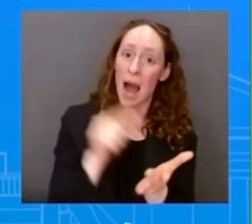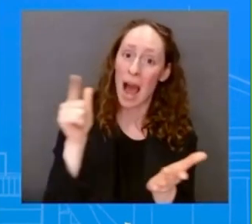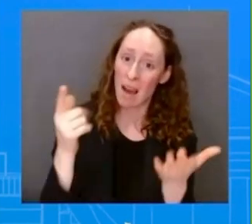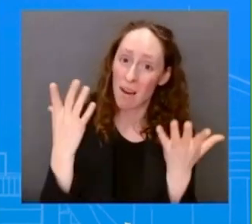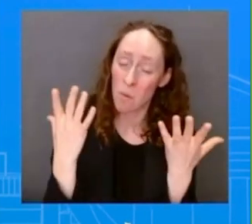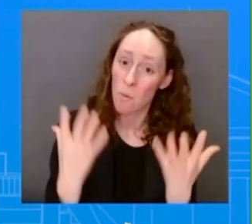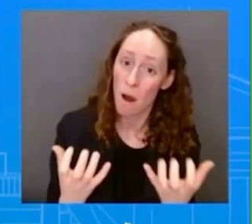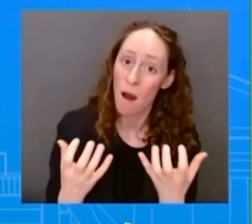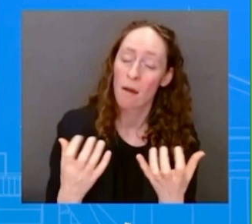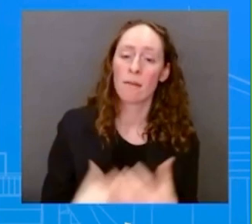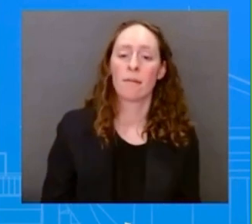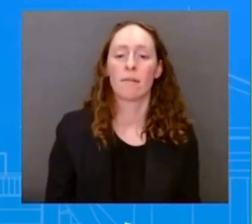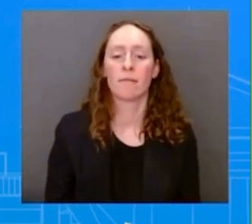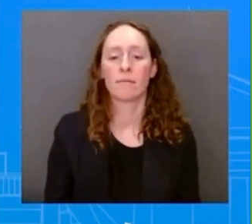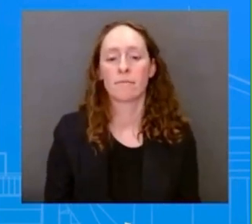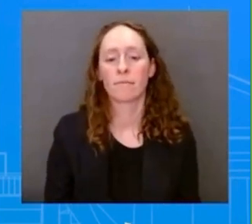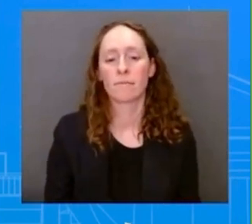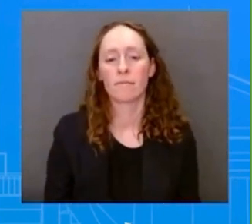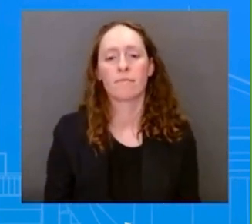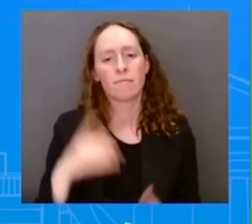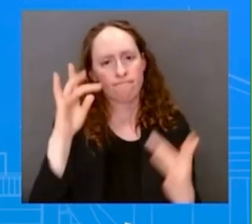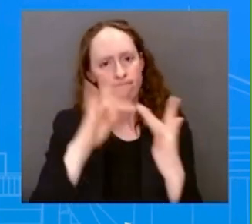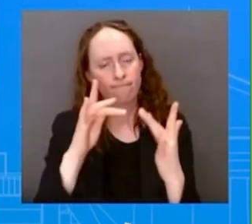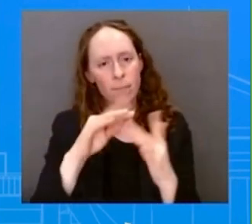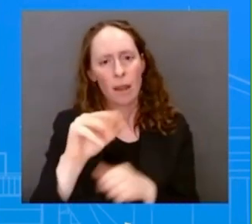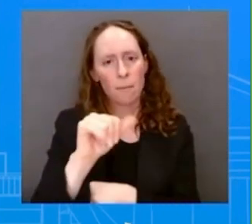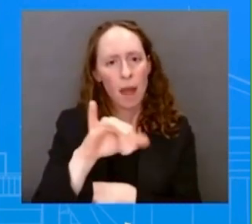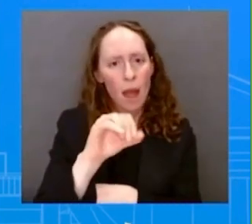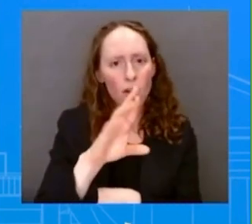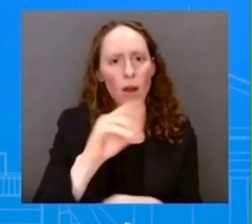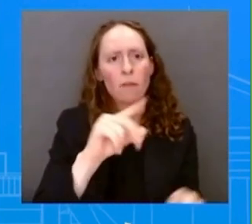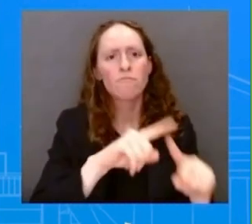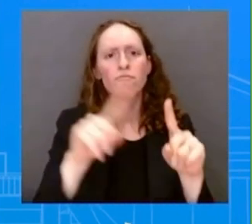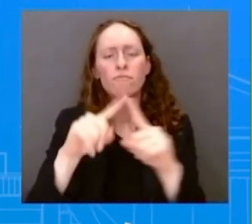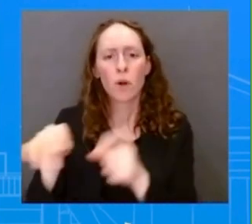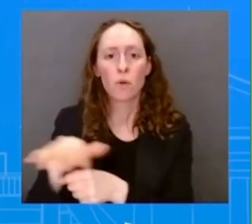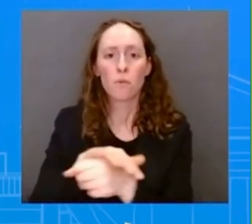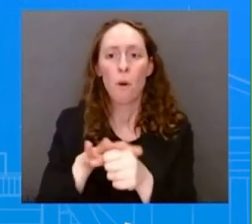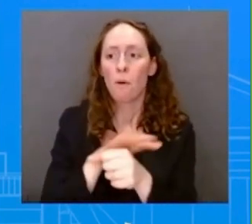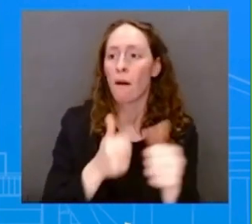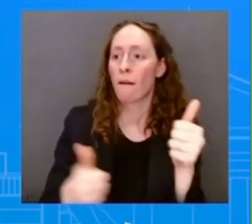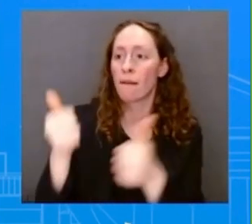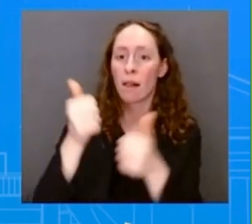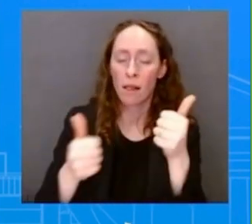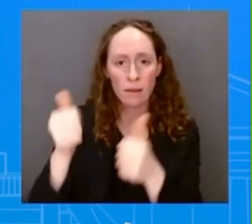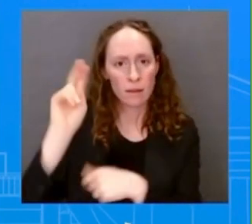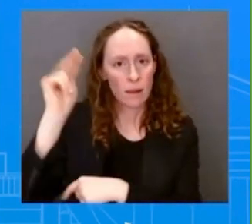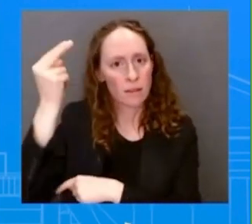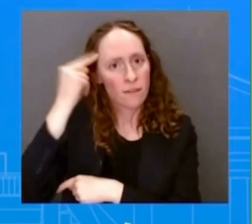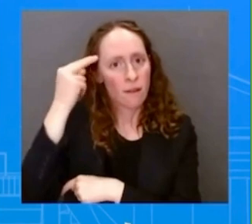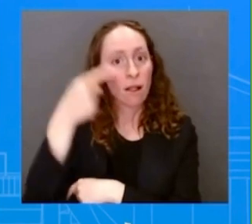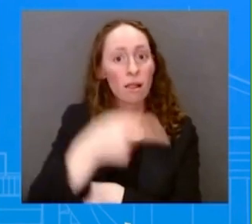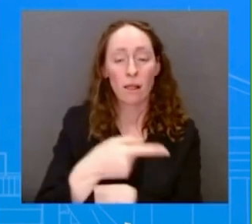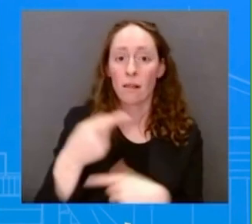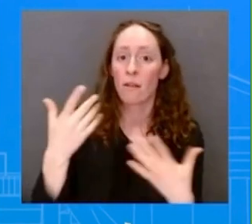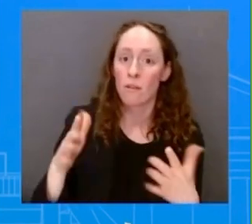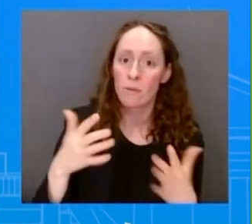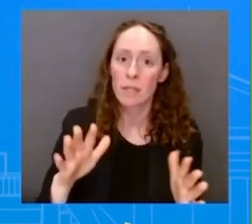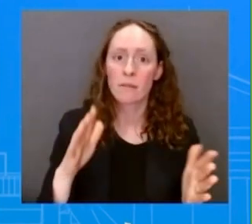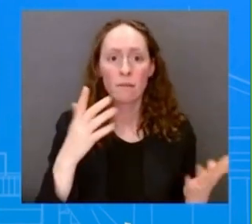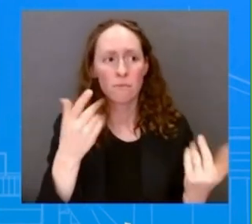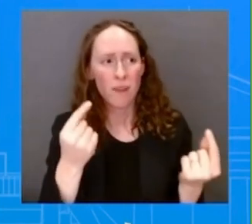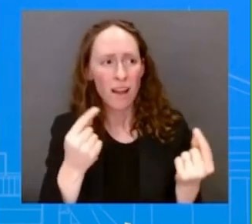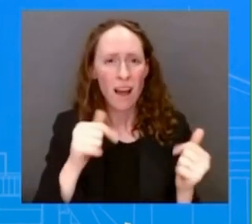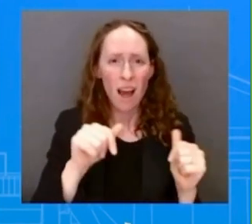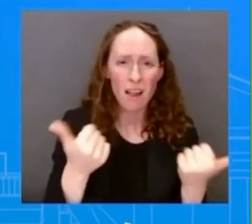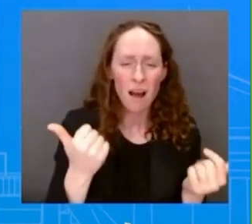some other elected officials in Nashville, in Tennessee, just to offer up any assistance that we can provide. As you know, there's an investigation